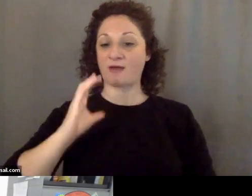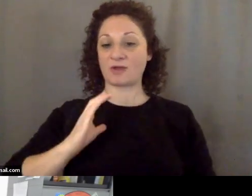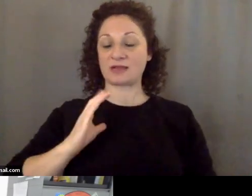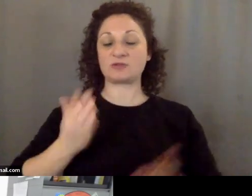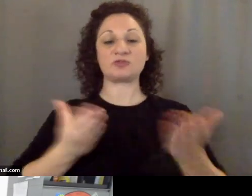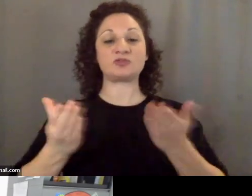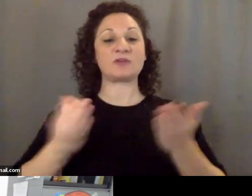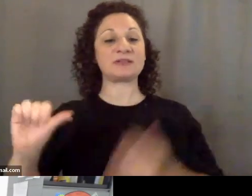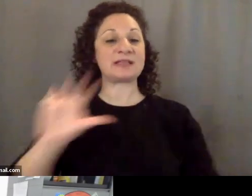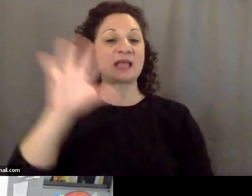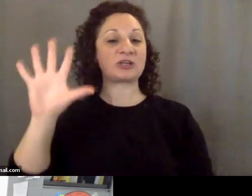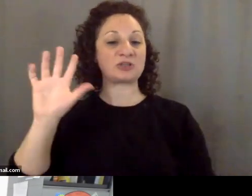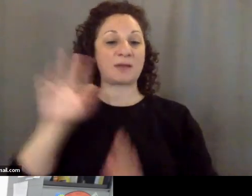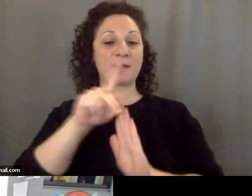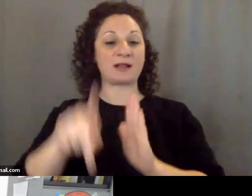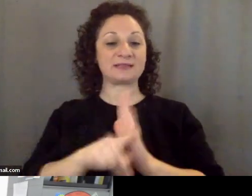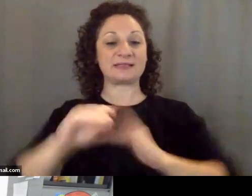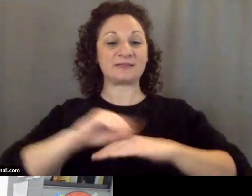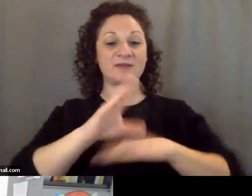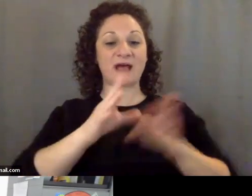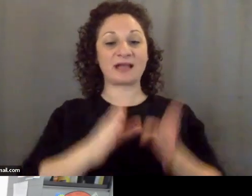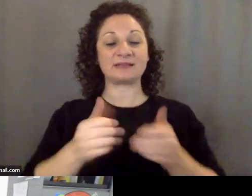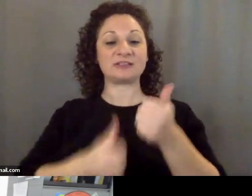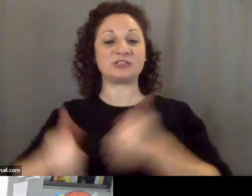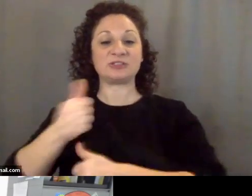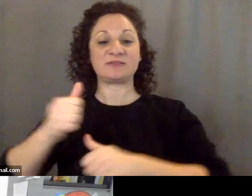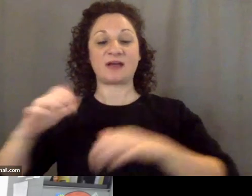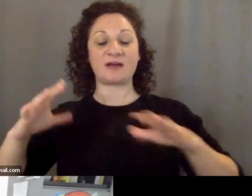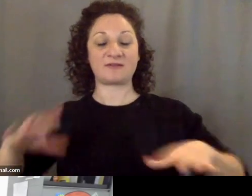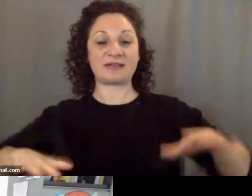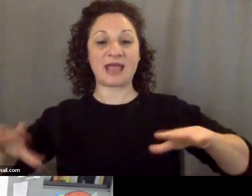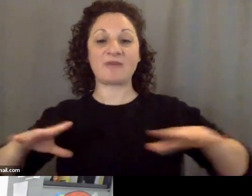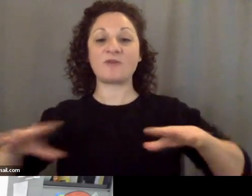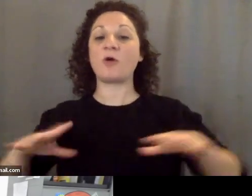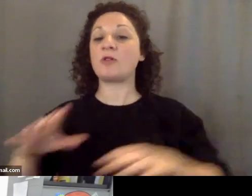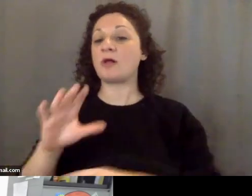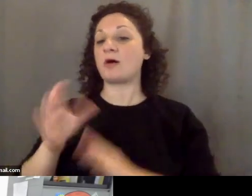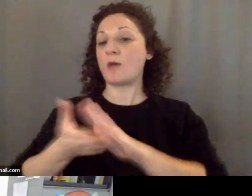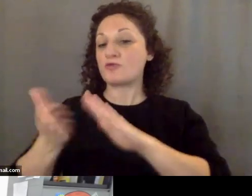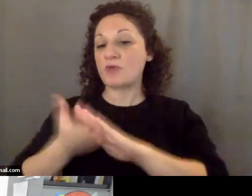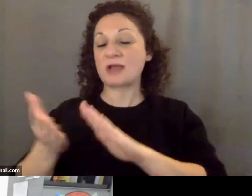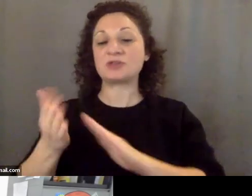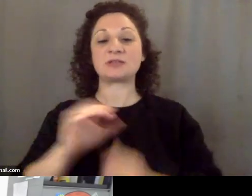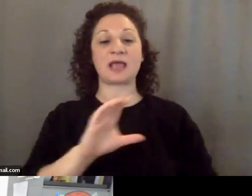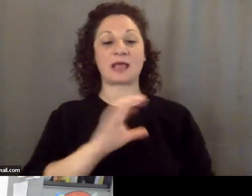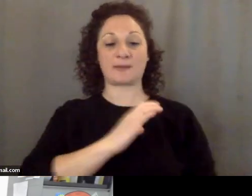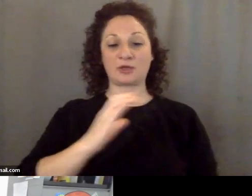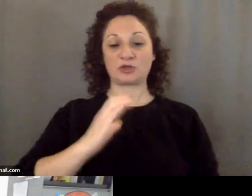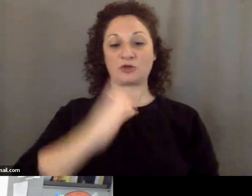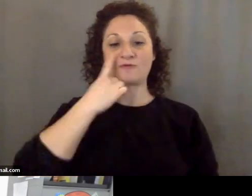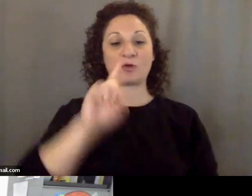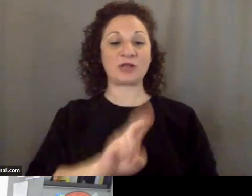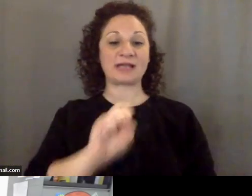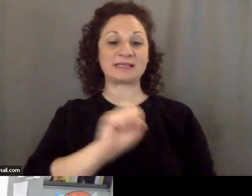policy advisor to the Chief of Naval Operations, and was a commissioner of the United States-China Economic and